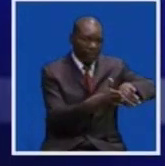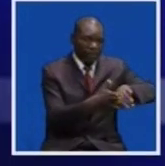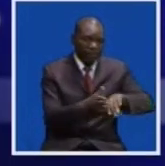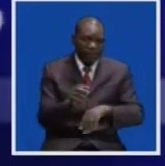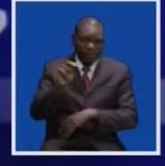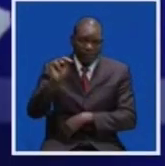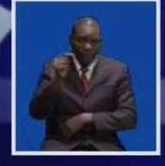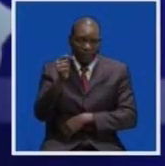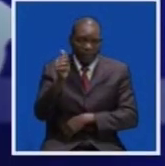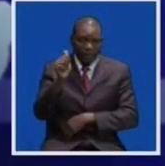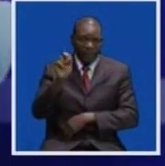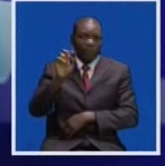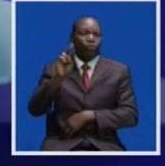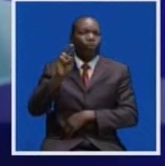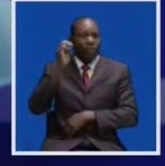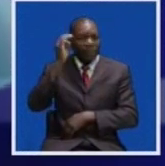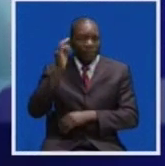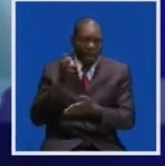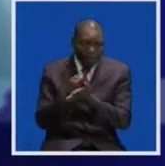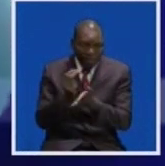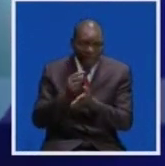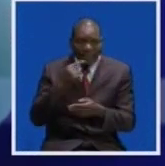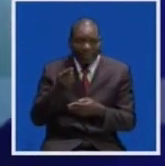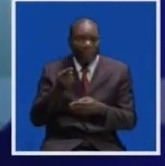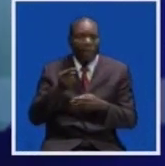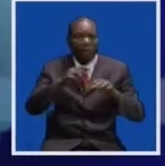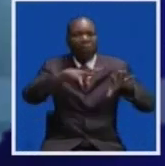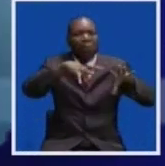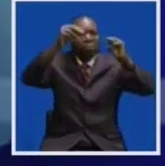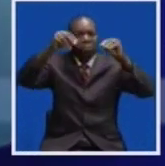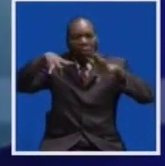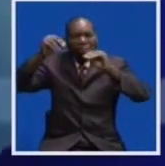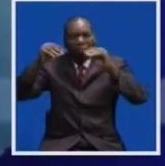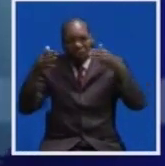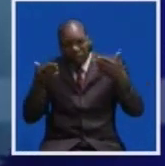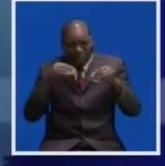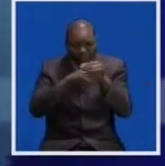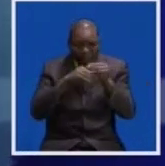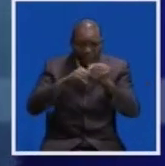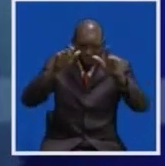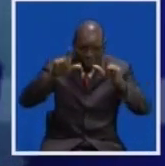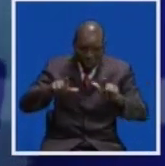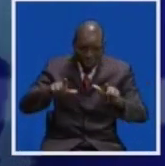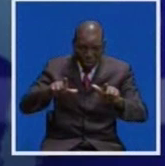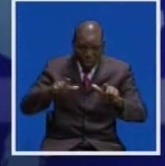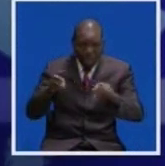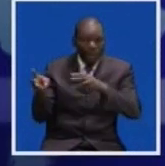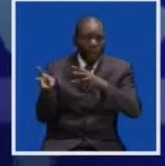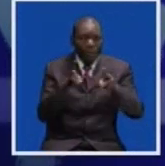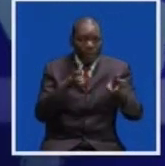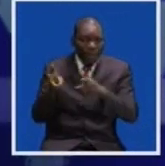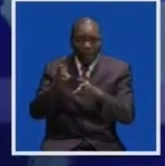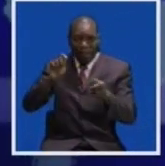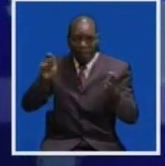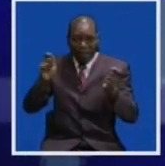Finance Minister Walia Ngandu says load shedding by Zesco, low investments, and climate change pose a huge